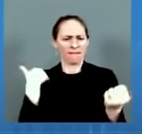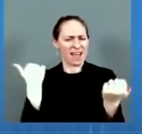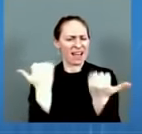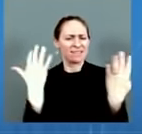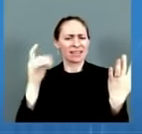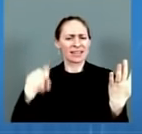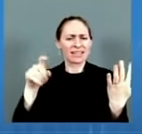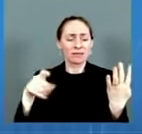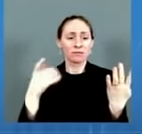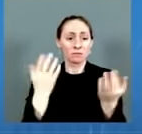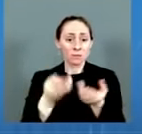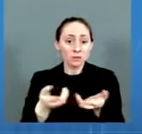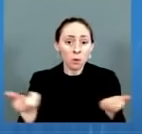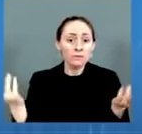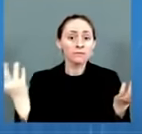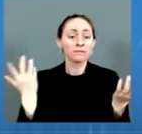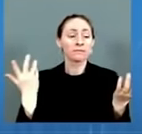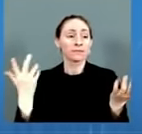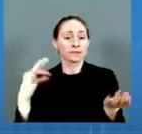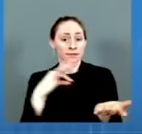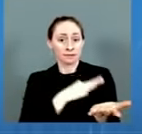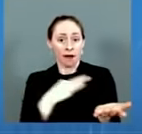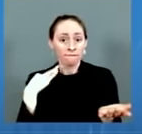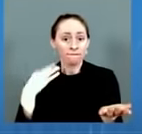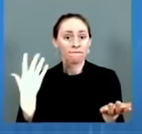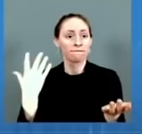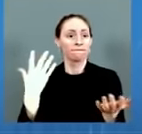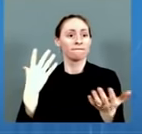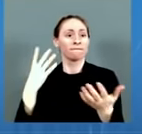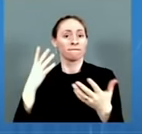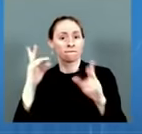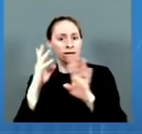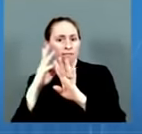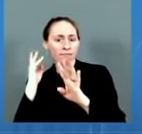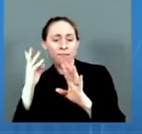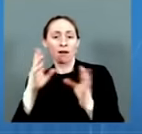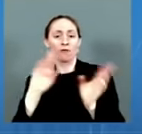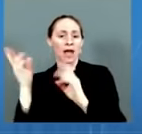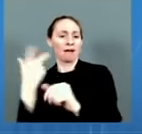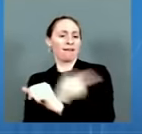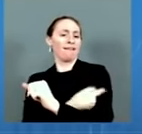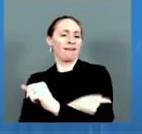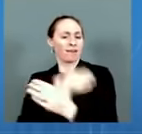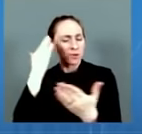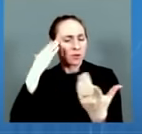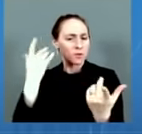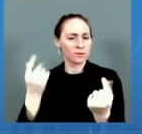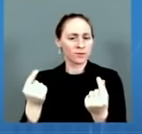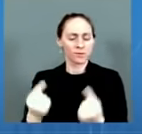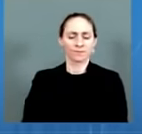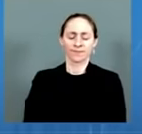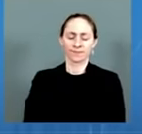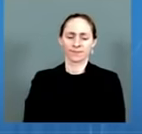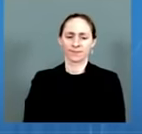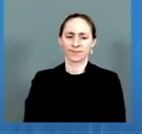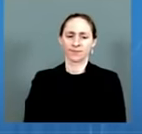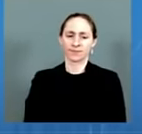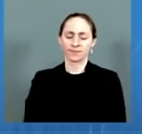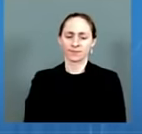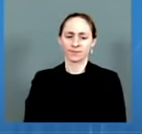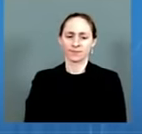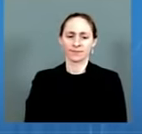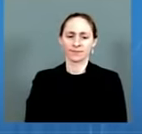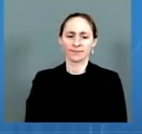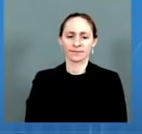those at highest risk, including residents of long-term care facilities. This includes CDC's proactive assistance